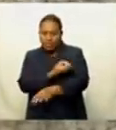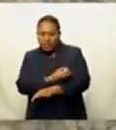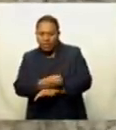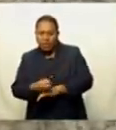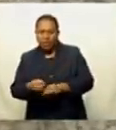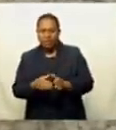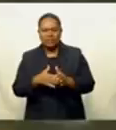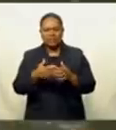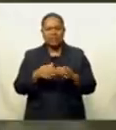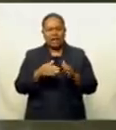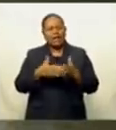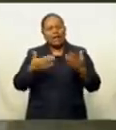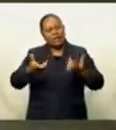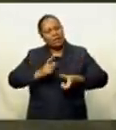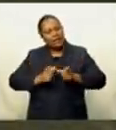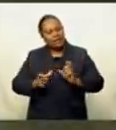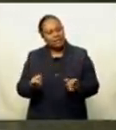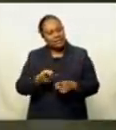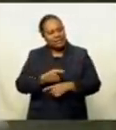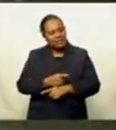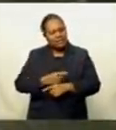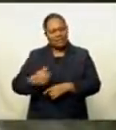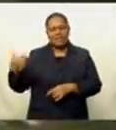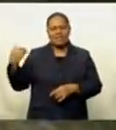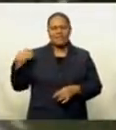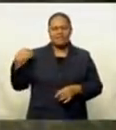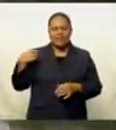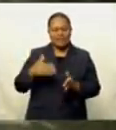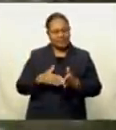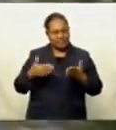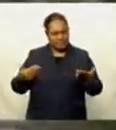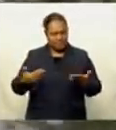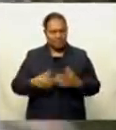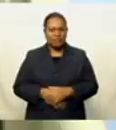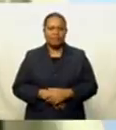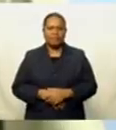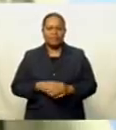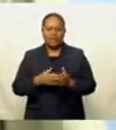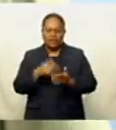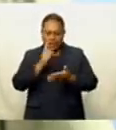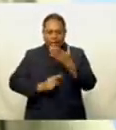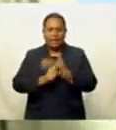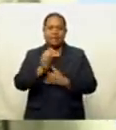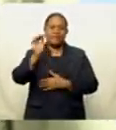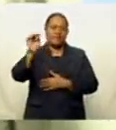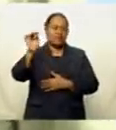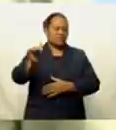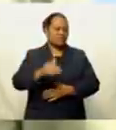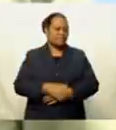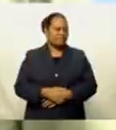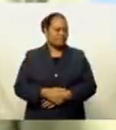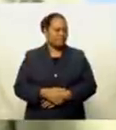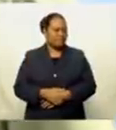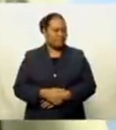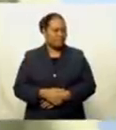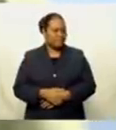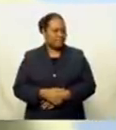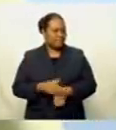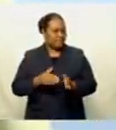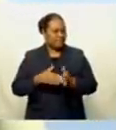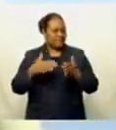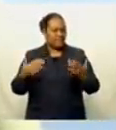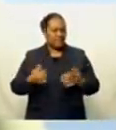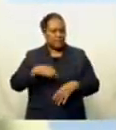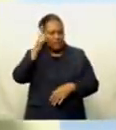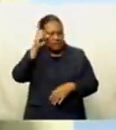about how climate change is impacting them now and into the future. And also under the ETO-KFS